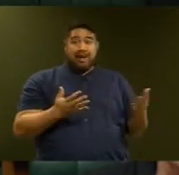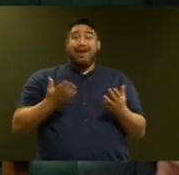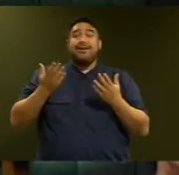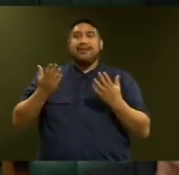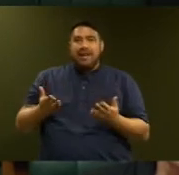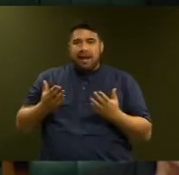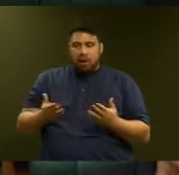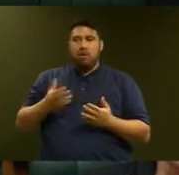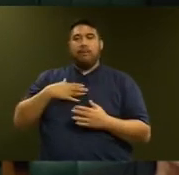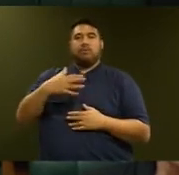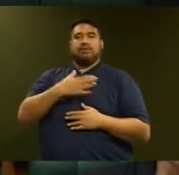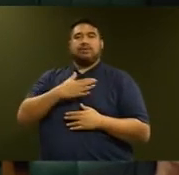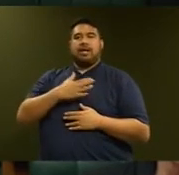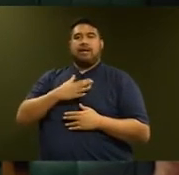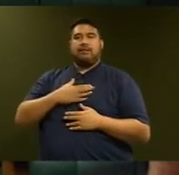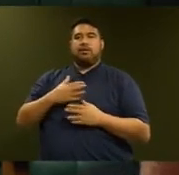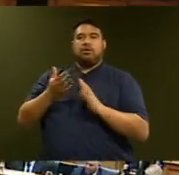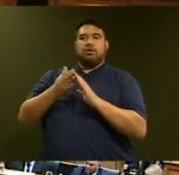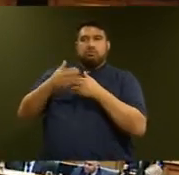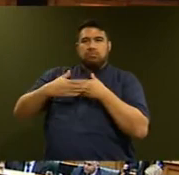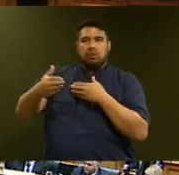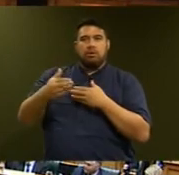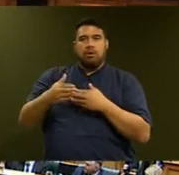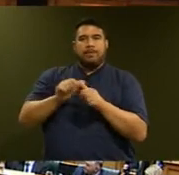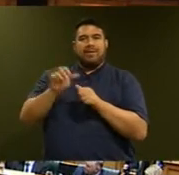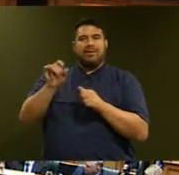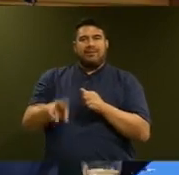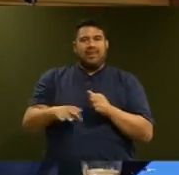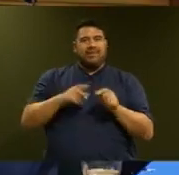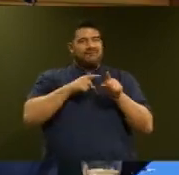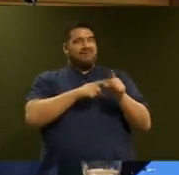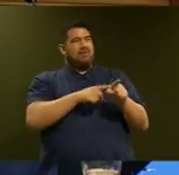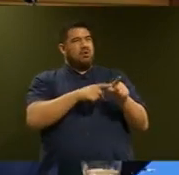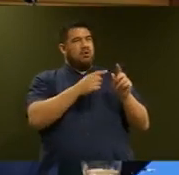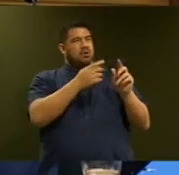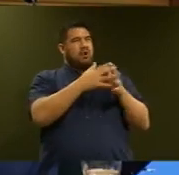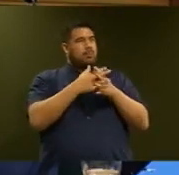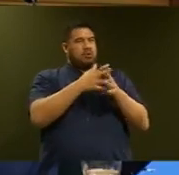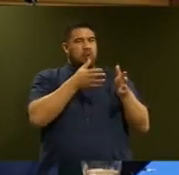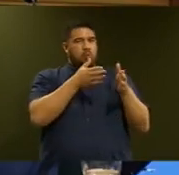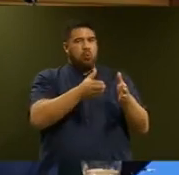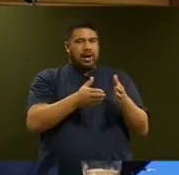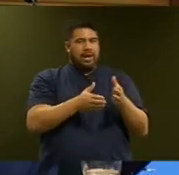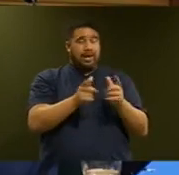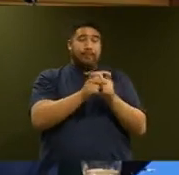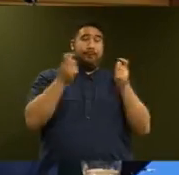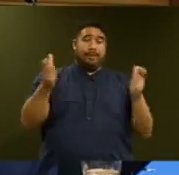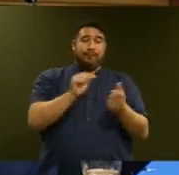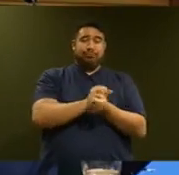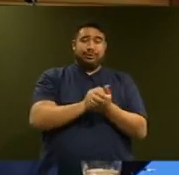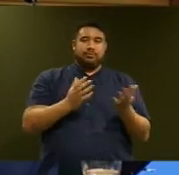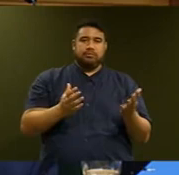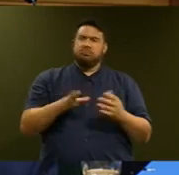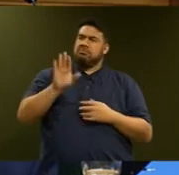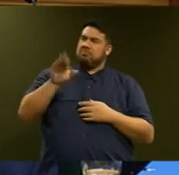not just building American style mega prisons. Does she stand by her Minister of Justice, who on